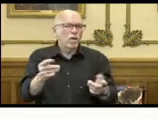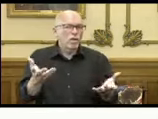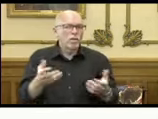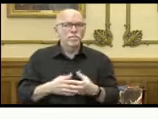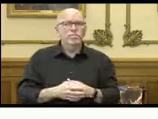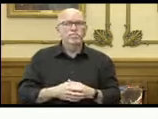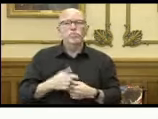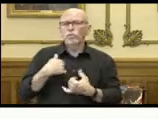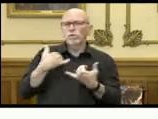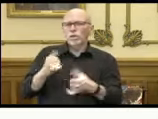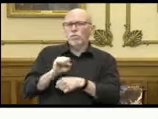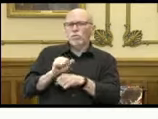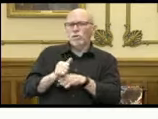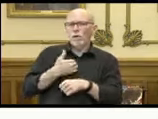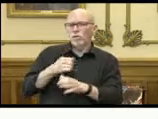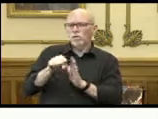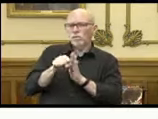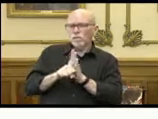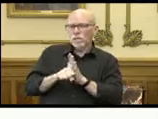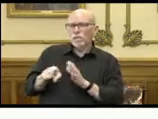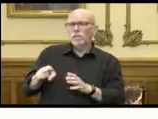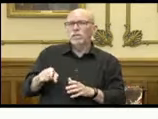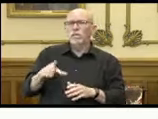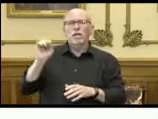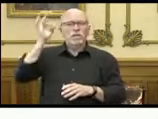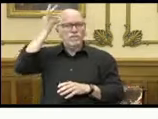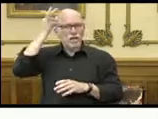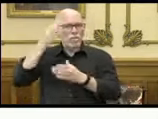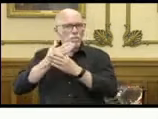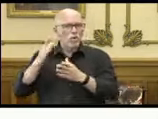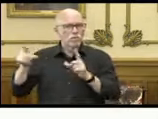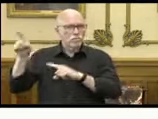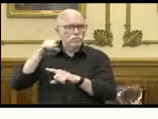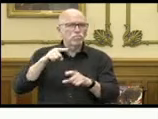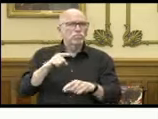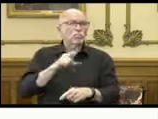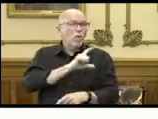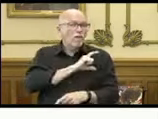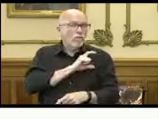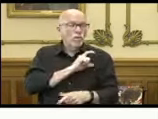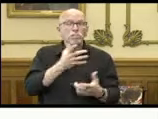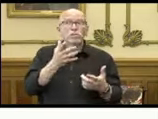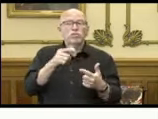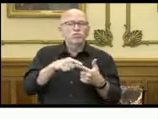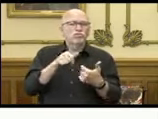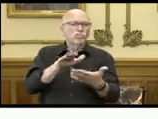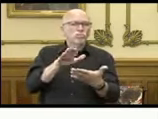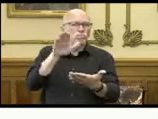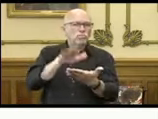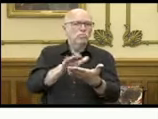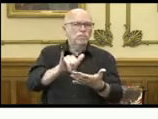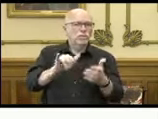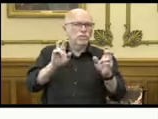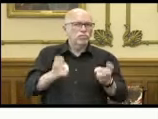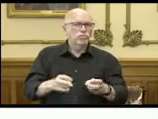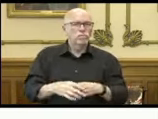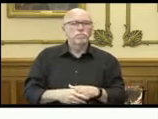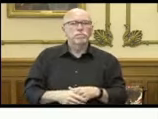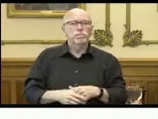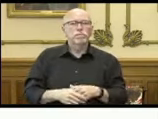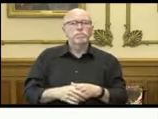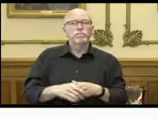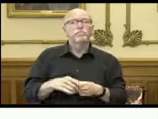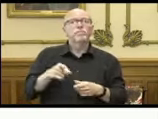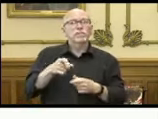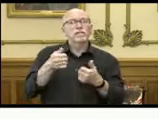We're working with our state and our federal partners and law enforcement on addressing these issues. The attempts at